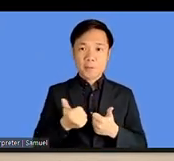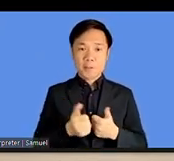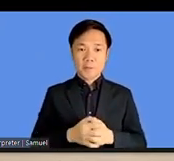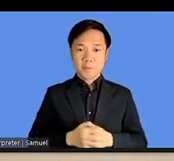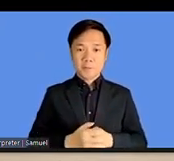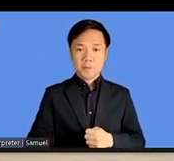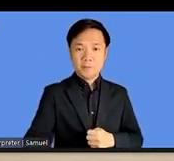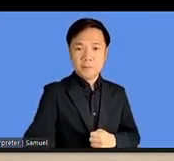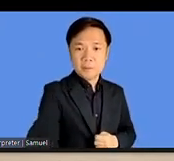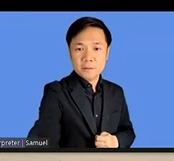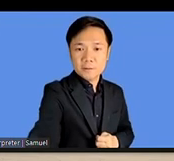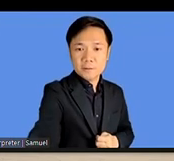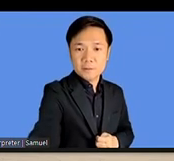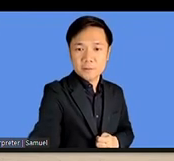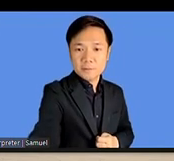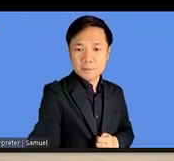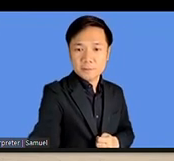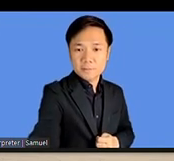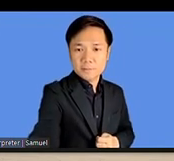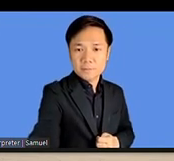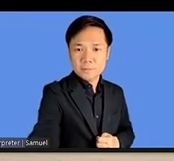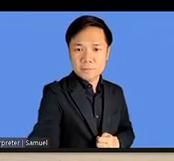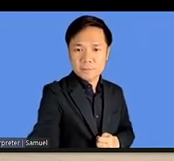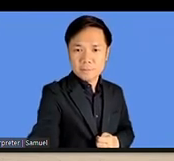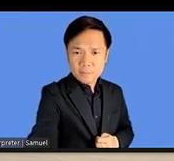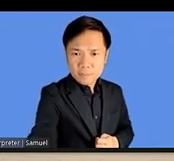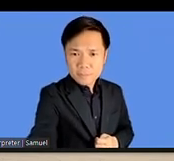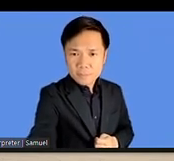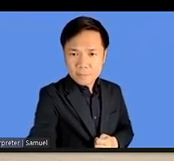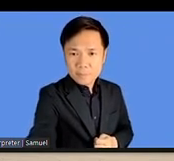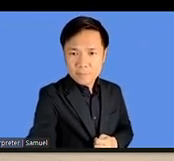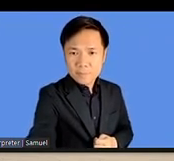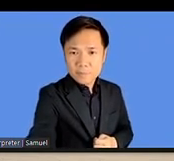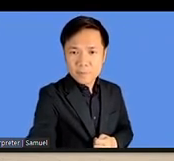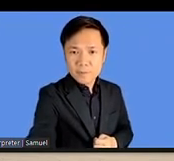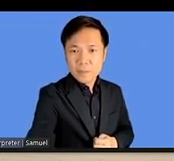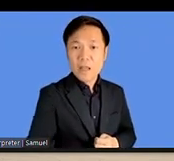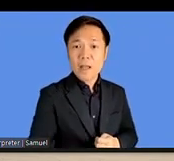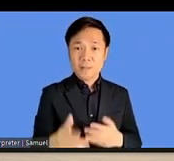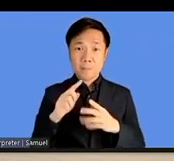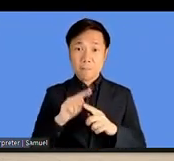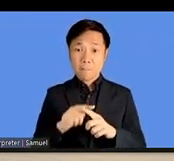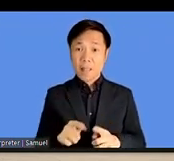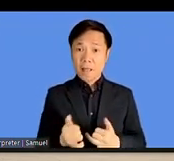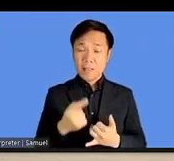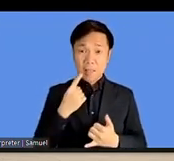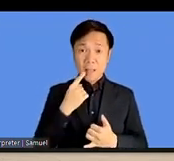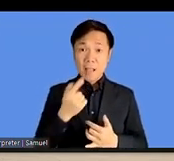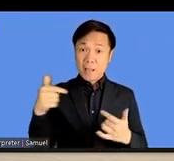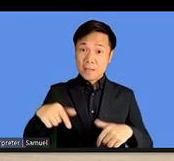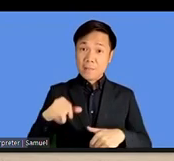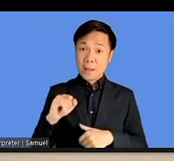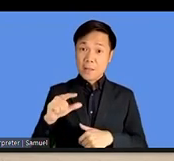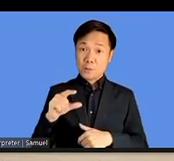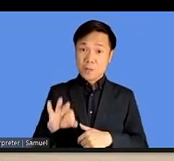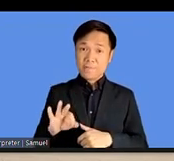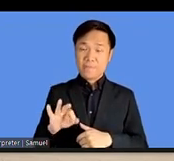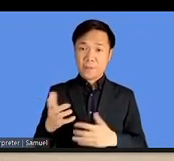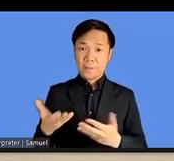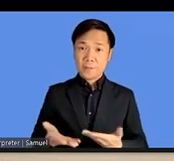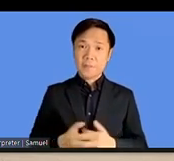uh, depressing and even disturbing. Uh, first came to an IGF conference in